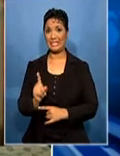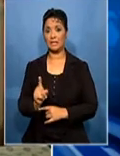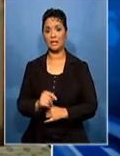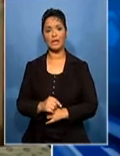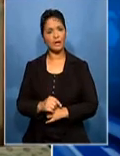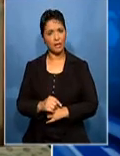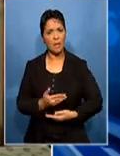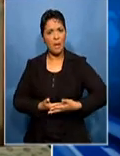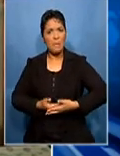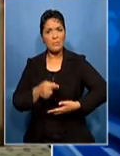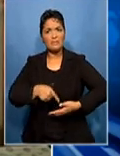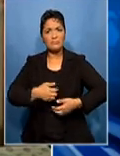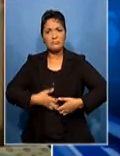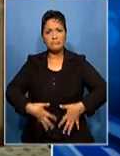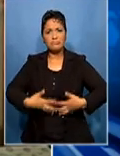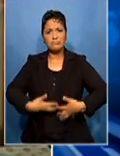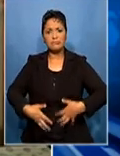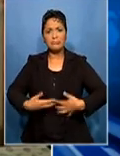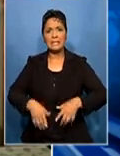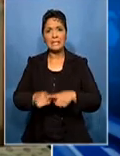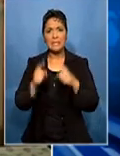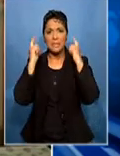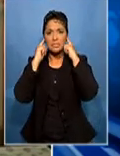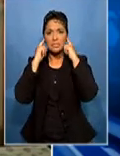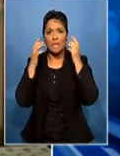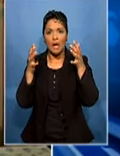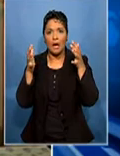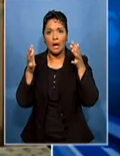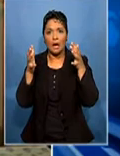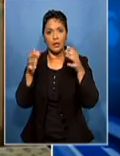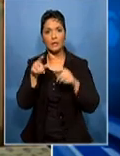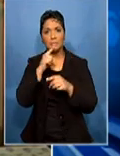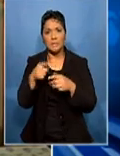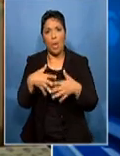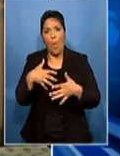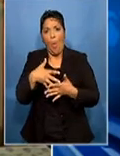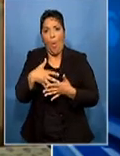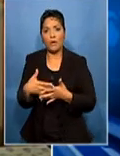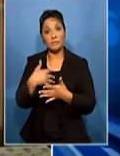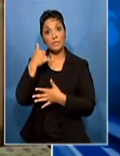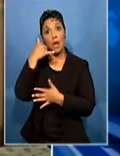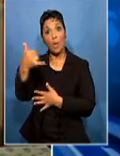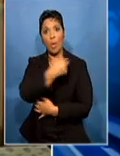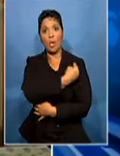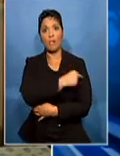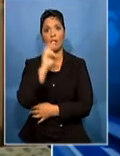He got diarrhea. His ears were burning with fever. He was so weak so I phoned the ambulance.